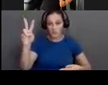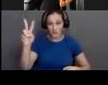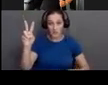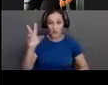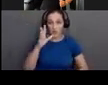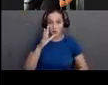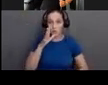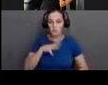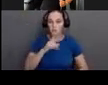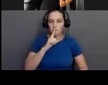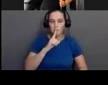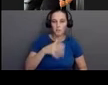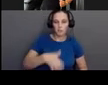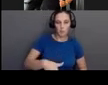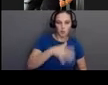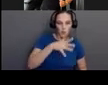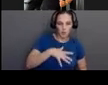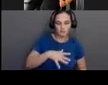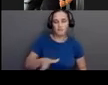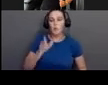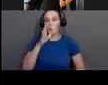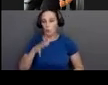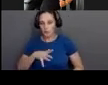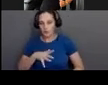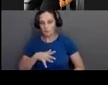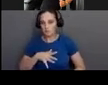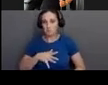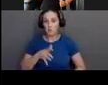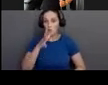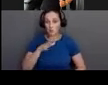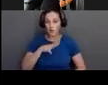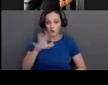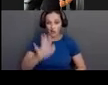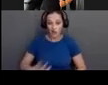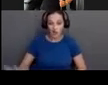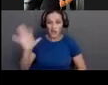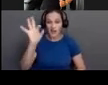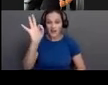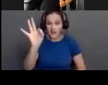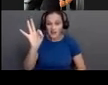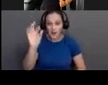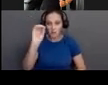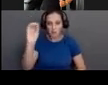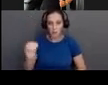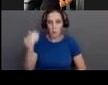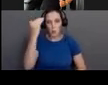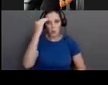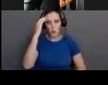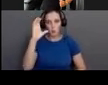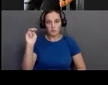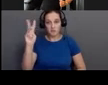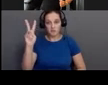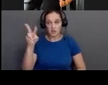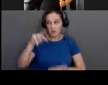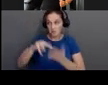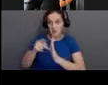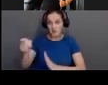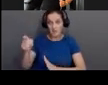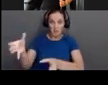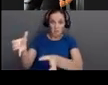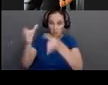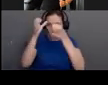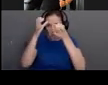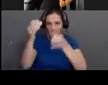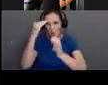women, sorry, not pregnant women, 9% of women have heard of CMD, not that they know what it is, or they know how to prevent it, or anything else,